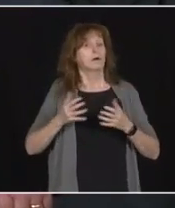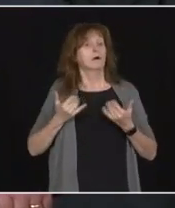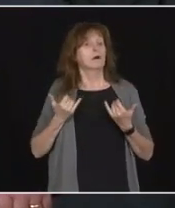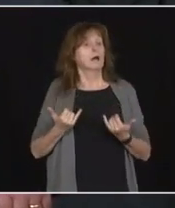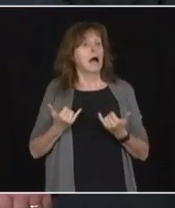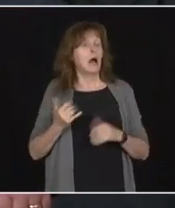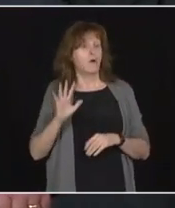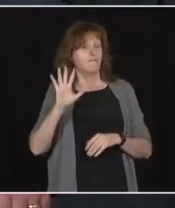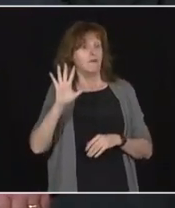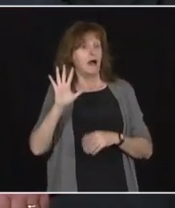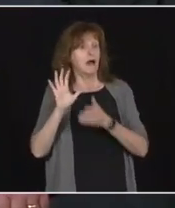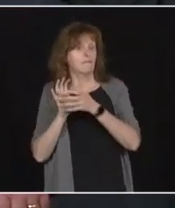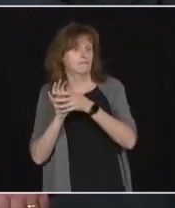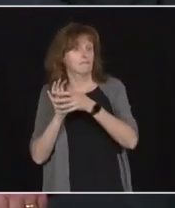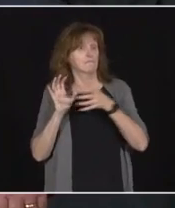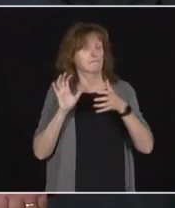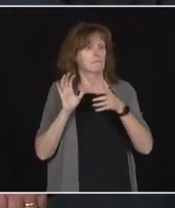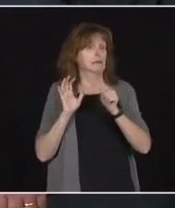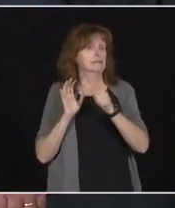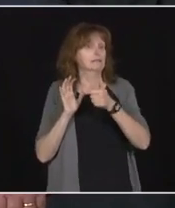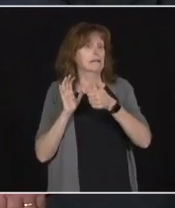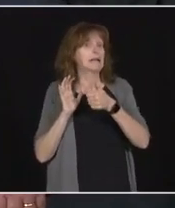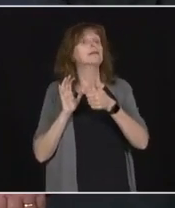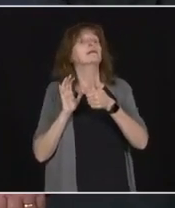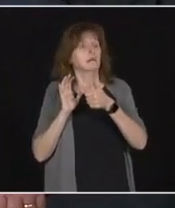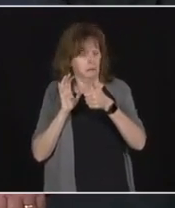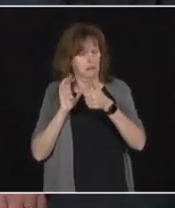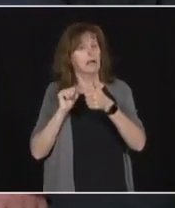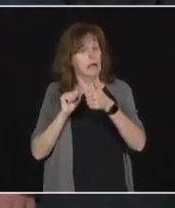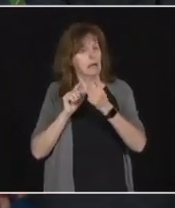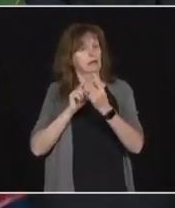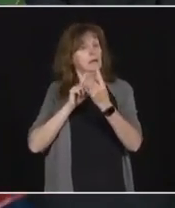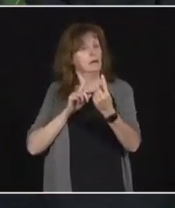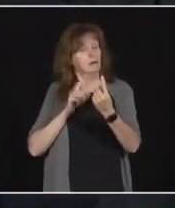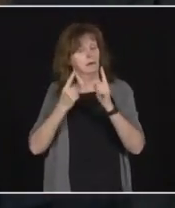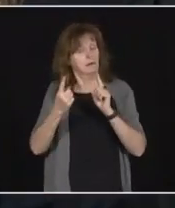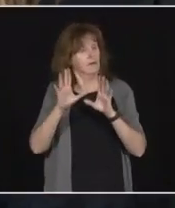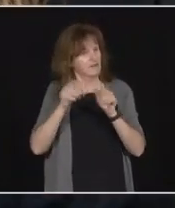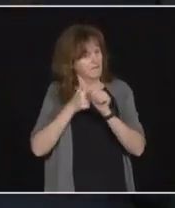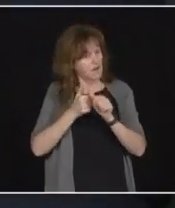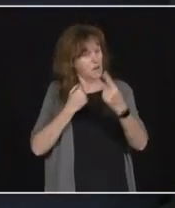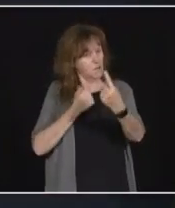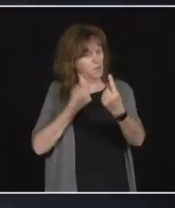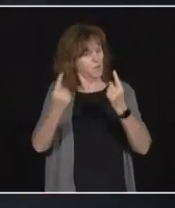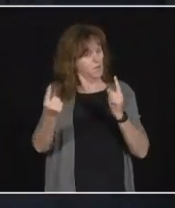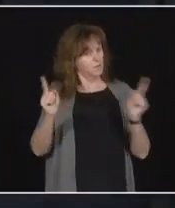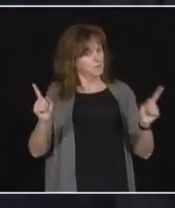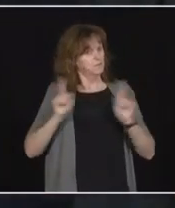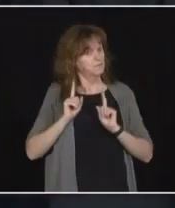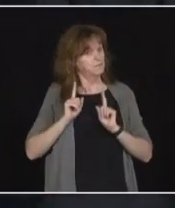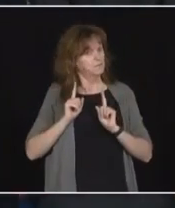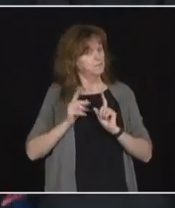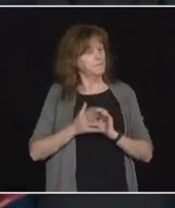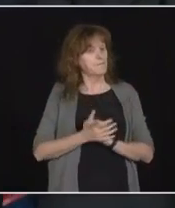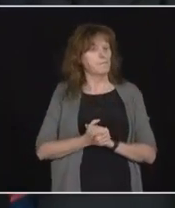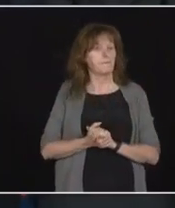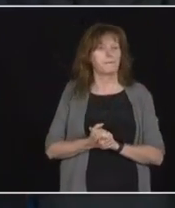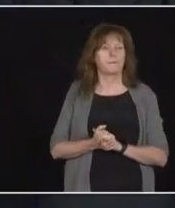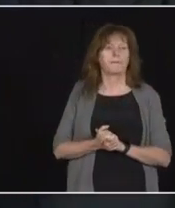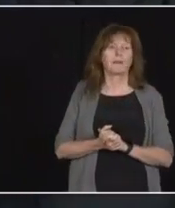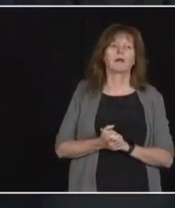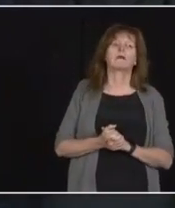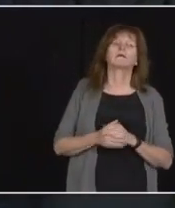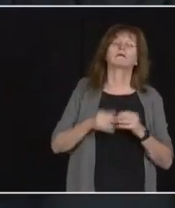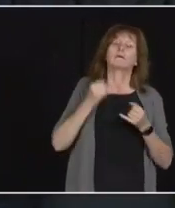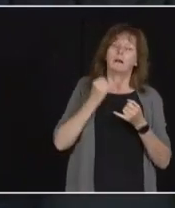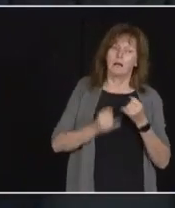10 people that can get together with physical distancing. Last question. Last question comes